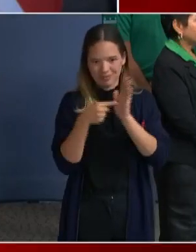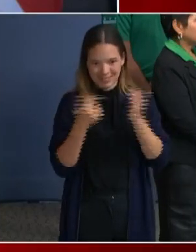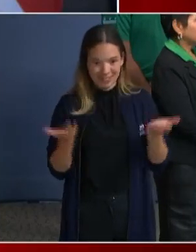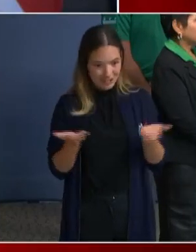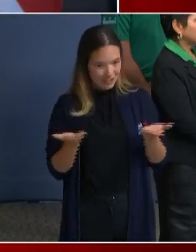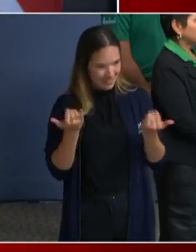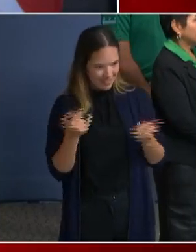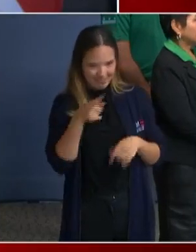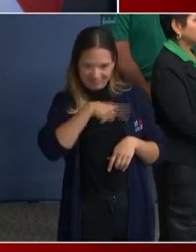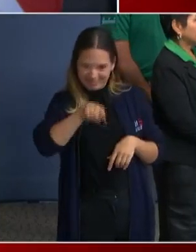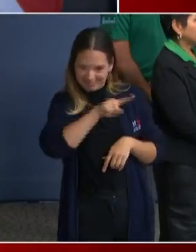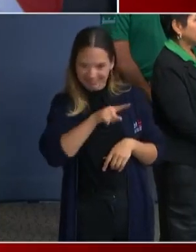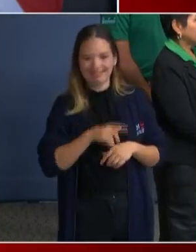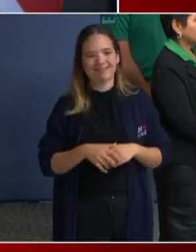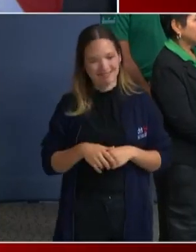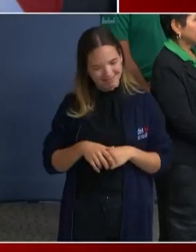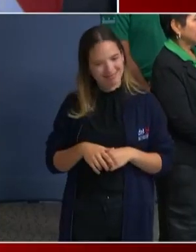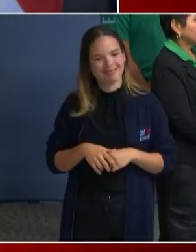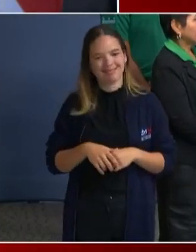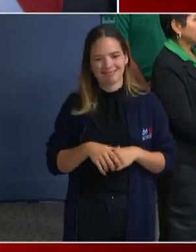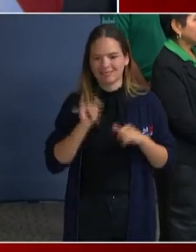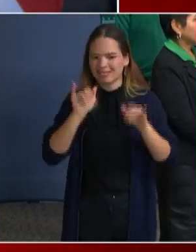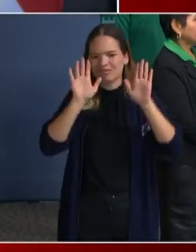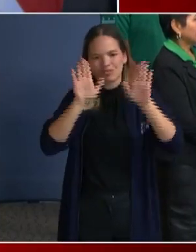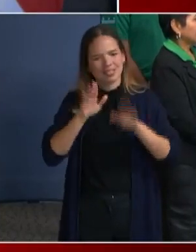So it's wonderful to see you all today.